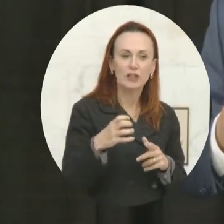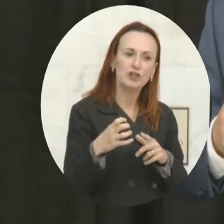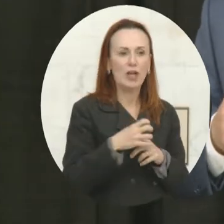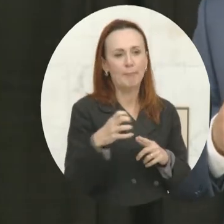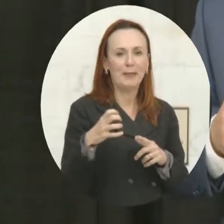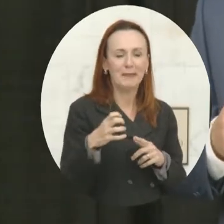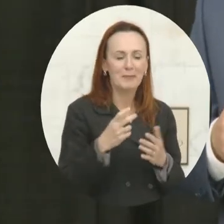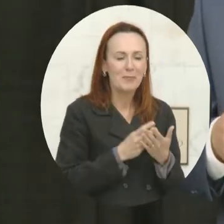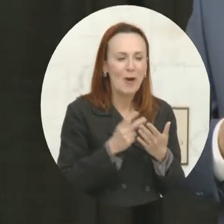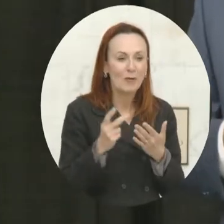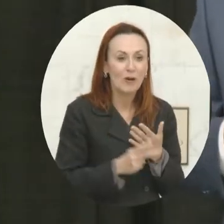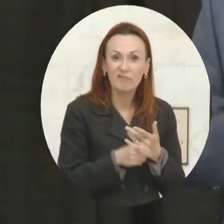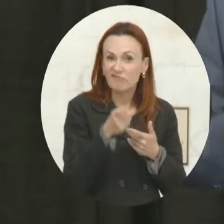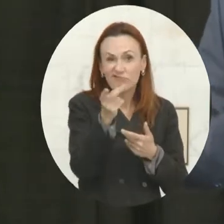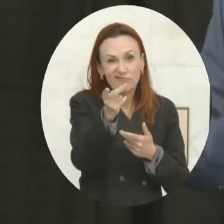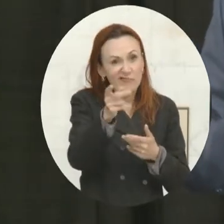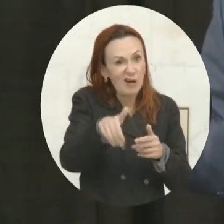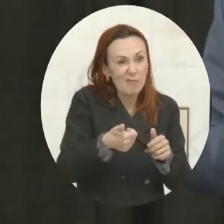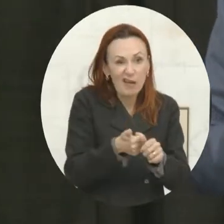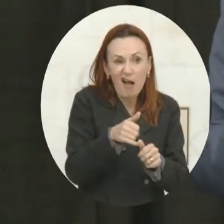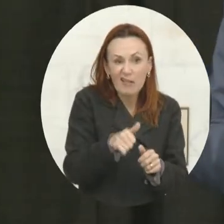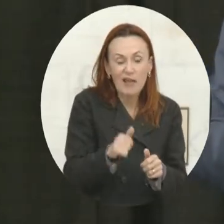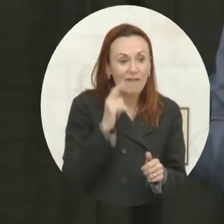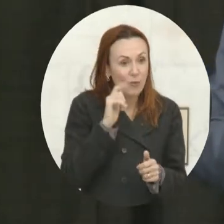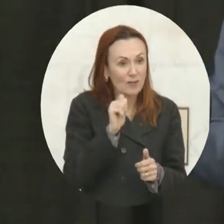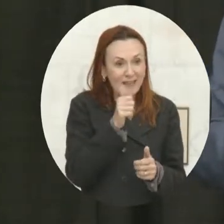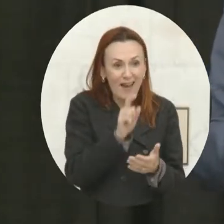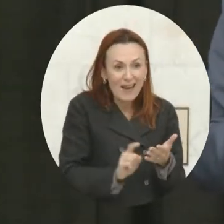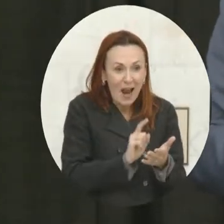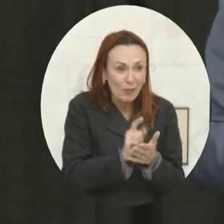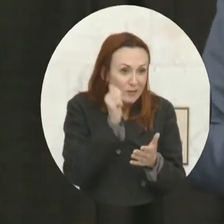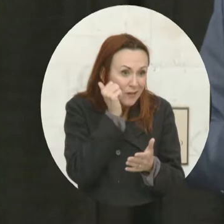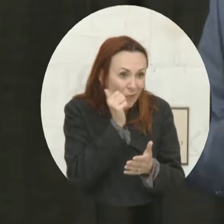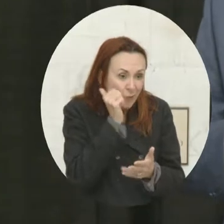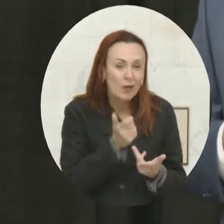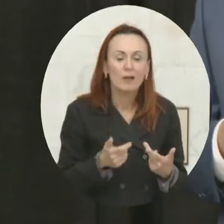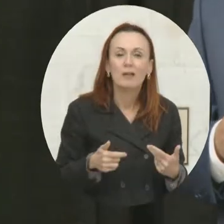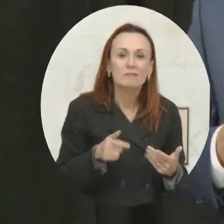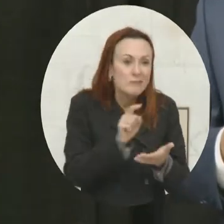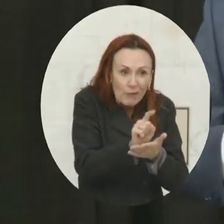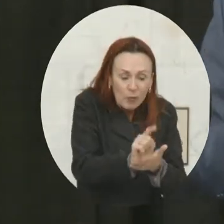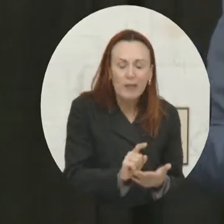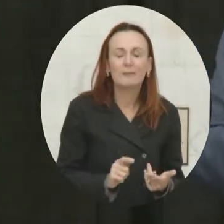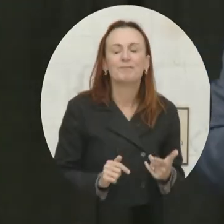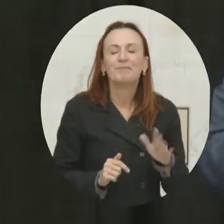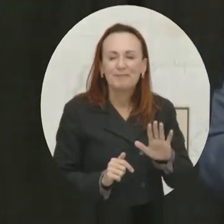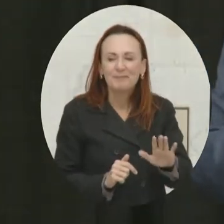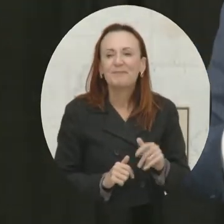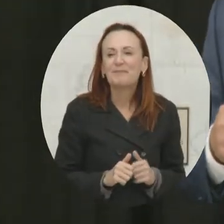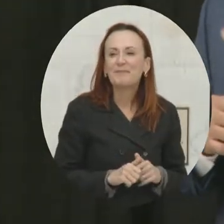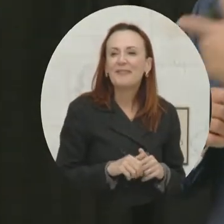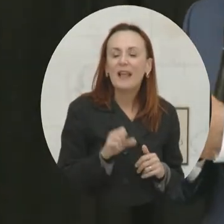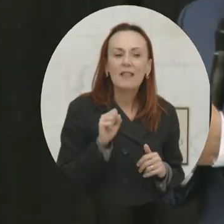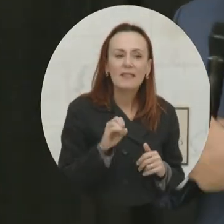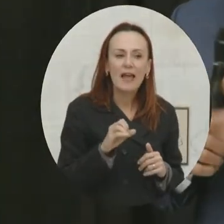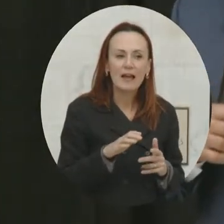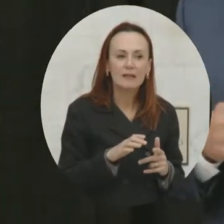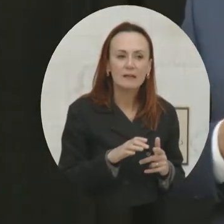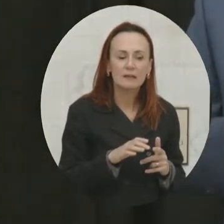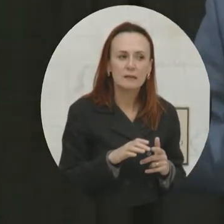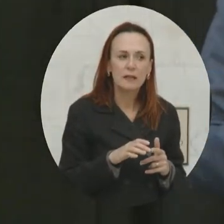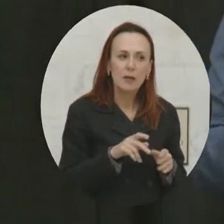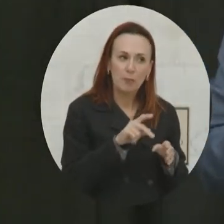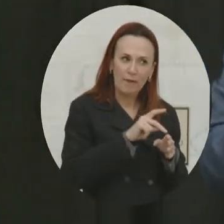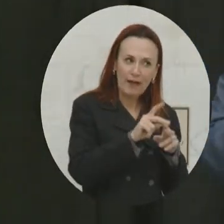you know, driving this and Guido putting in 10 hours a week making this program happen, it wouldn't happen. So look beyond also the professionals